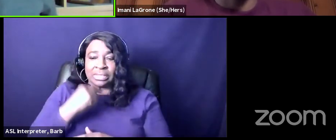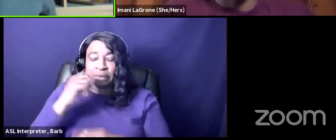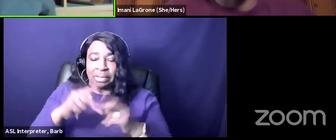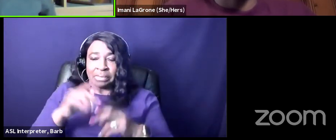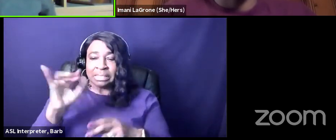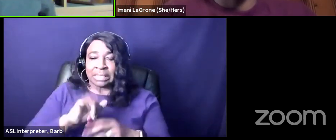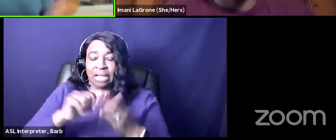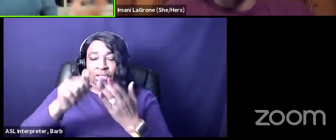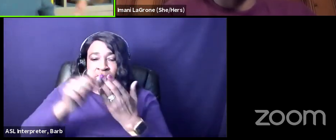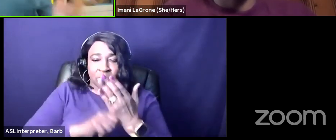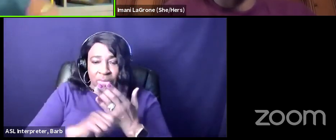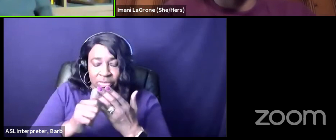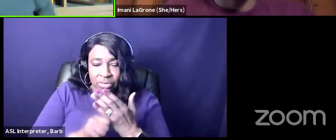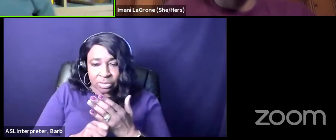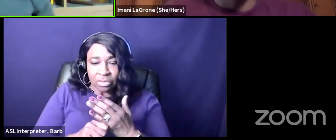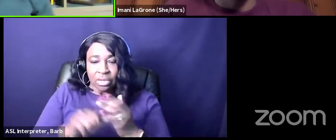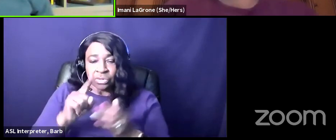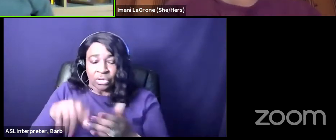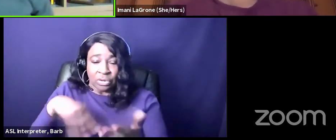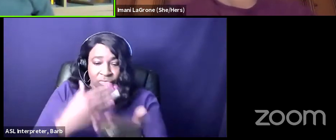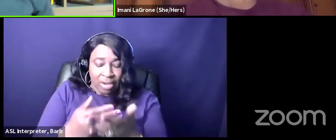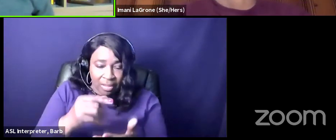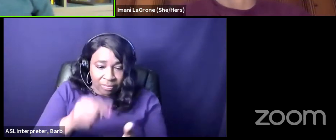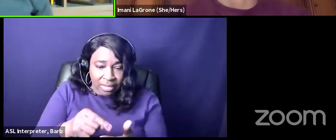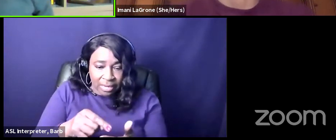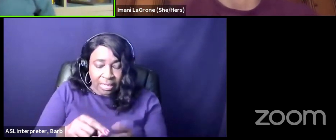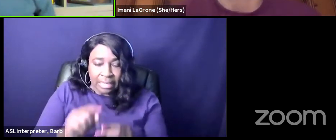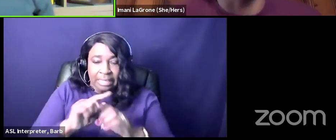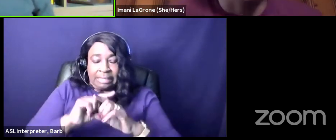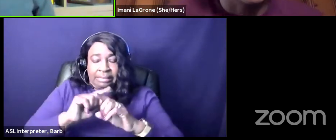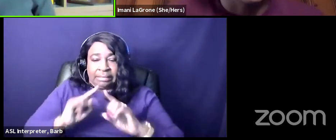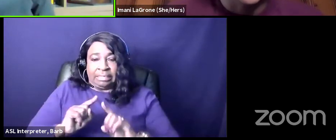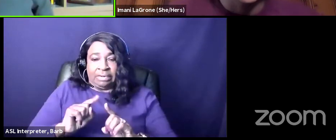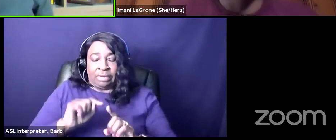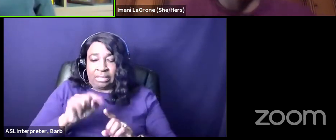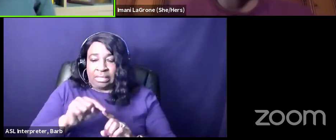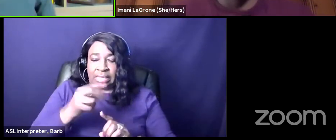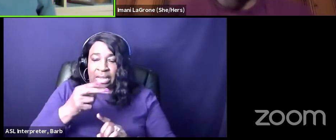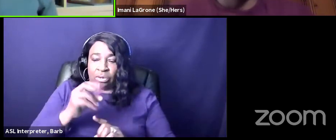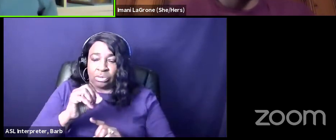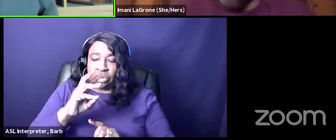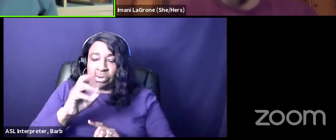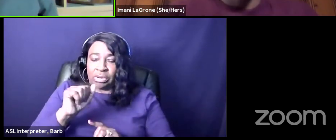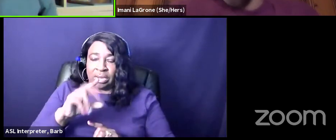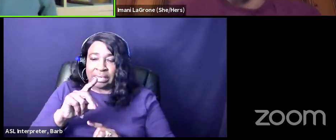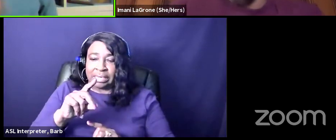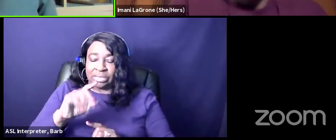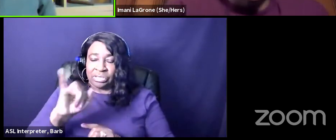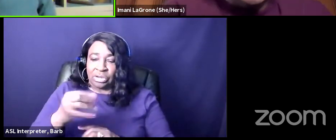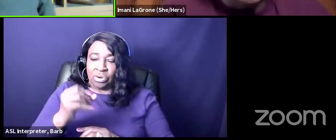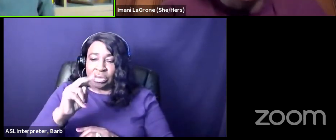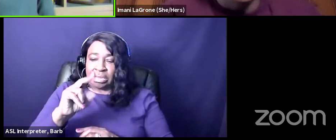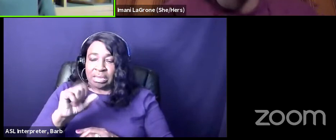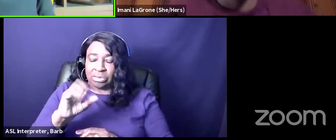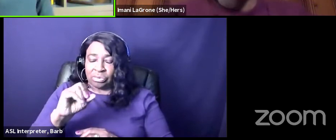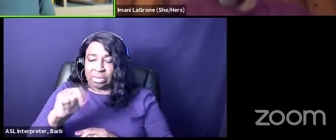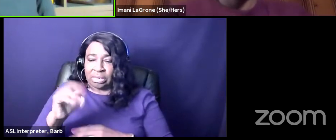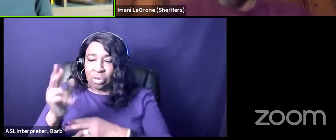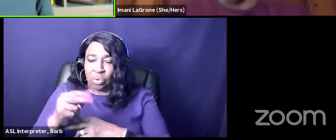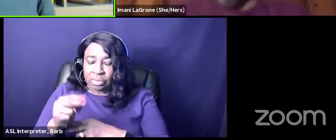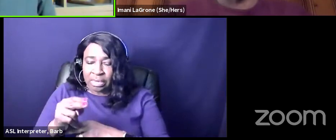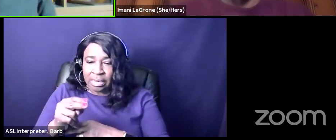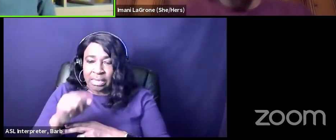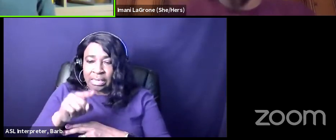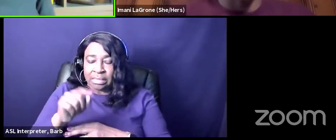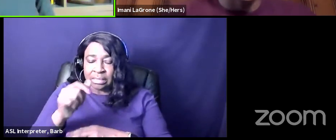brochures of ritz carlton you get there it's a howard johnson and we're working on it right it's a howard johnson under construction like it's not even like a